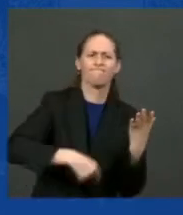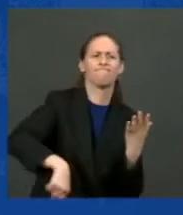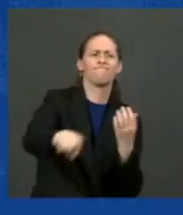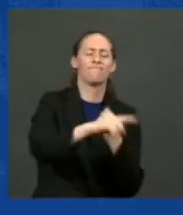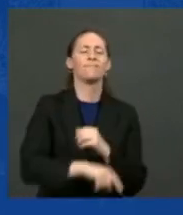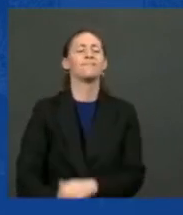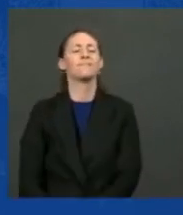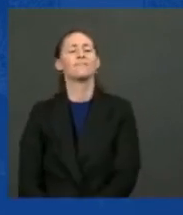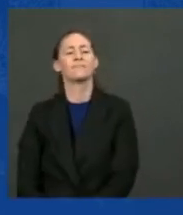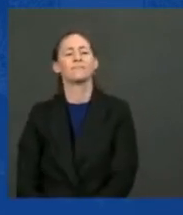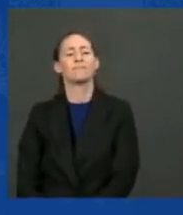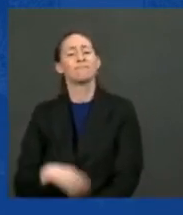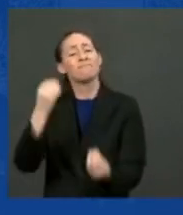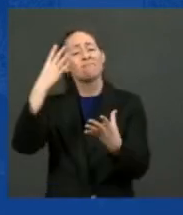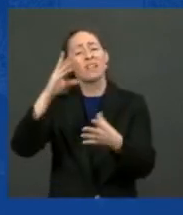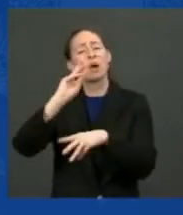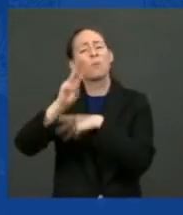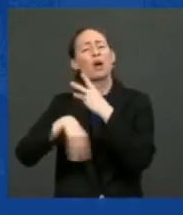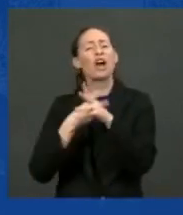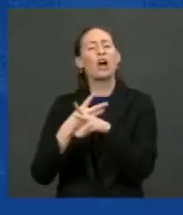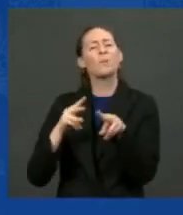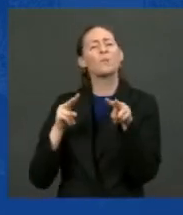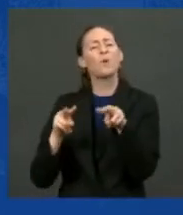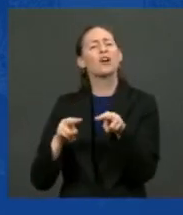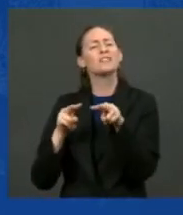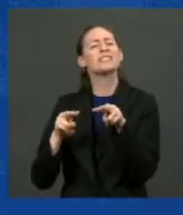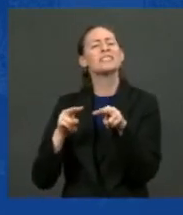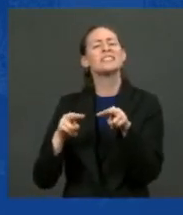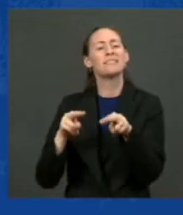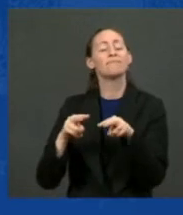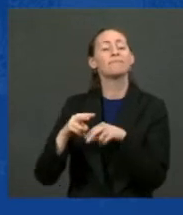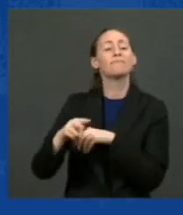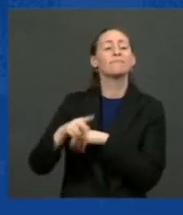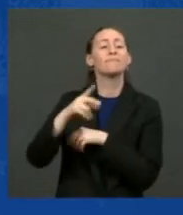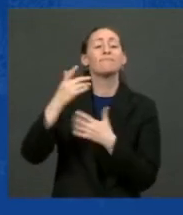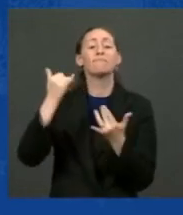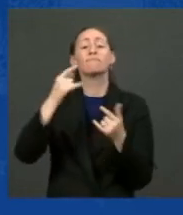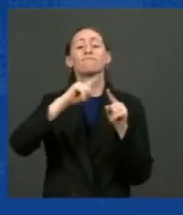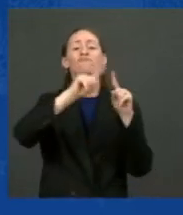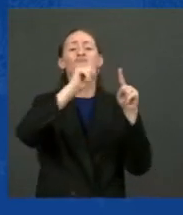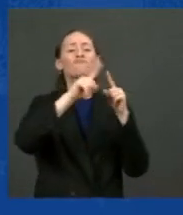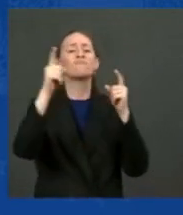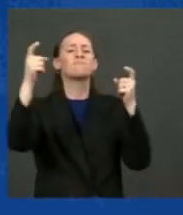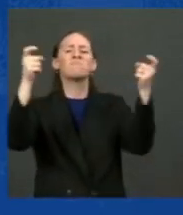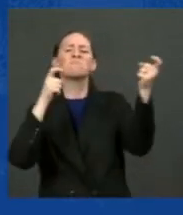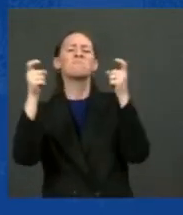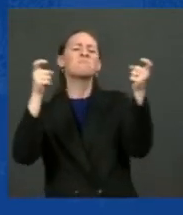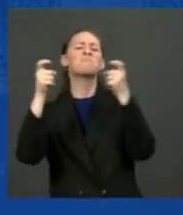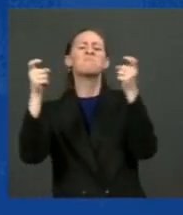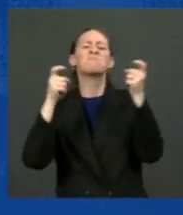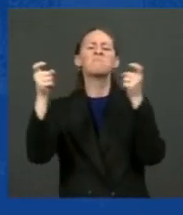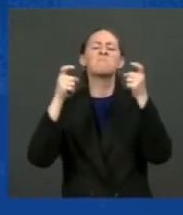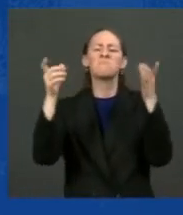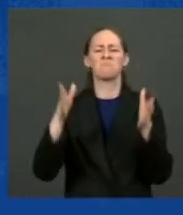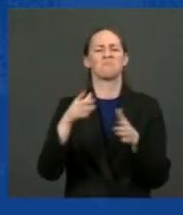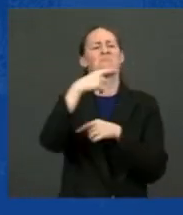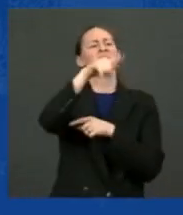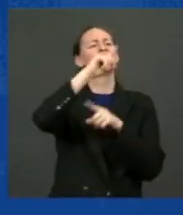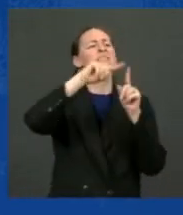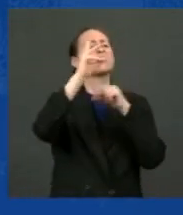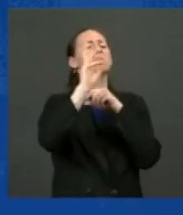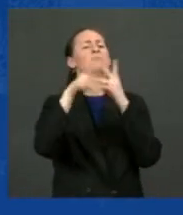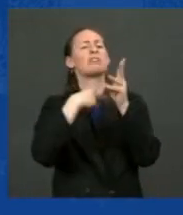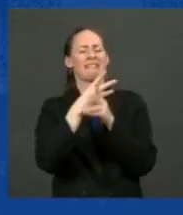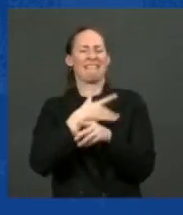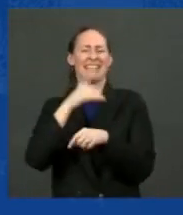The autocrats of the world believe the world is moving so rapidly that democracies can't generate consensus quickly enough to